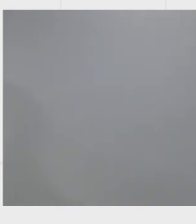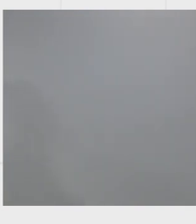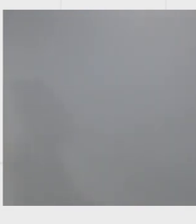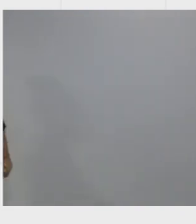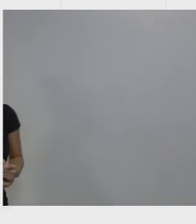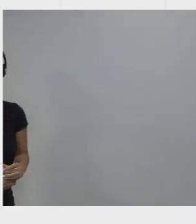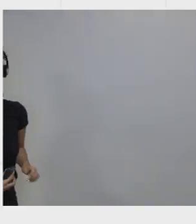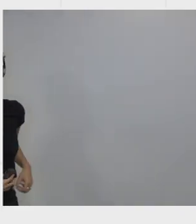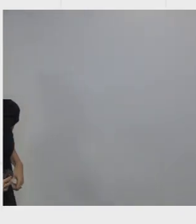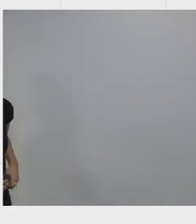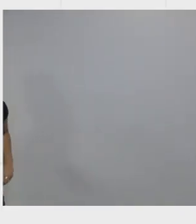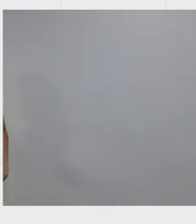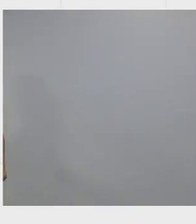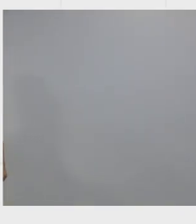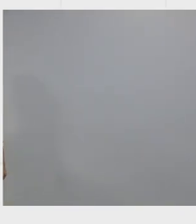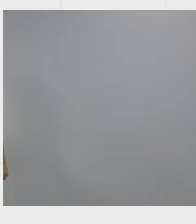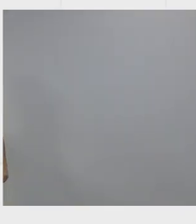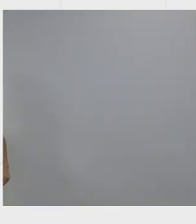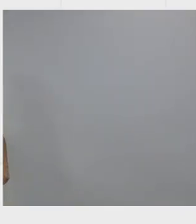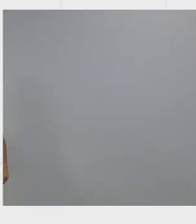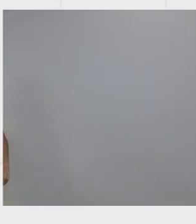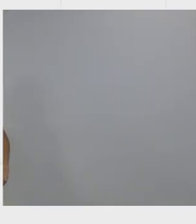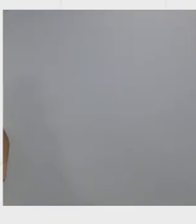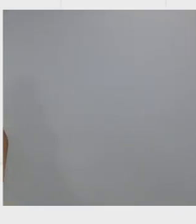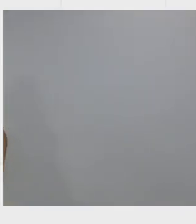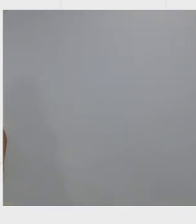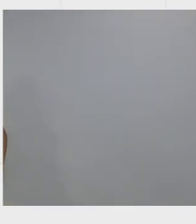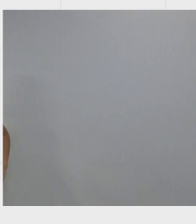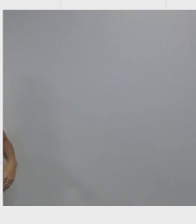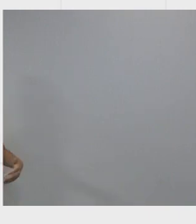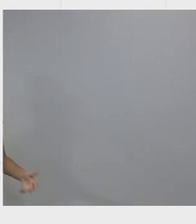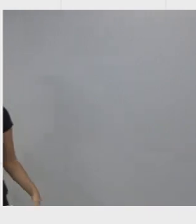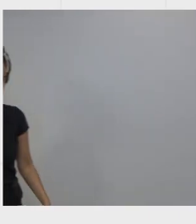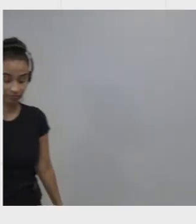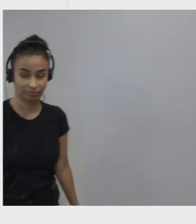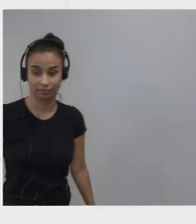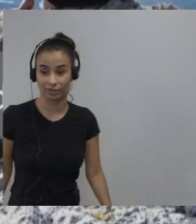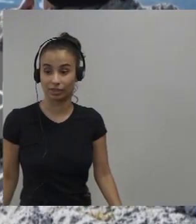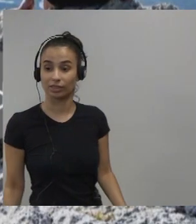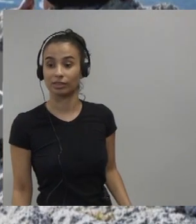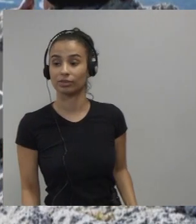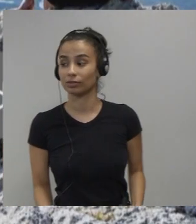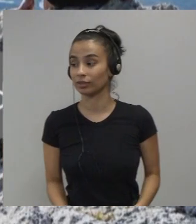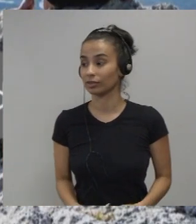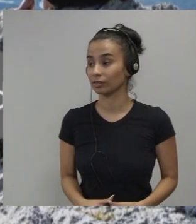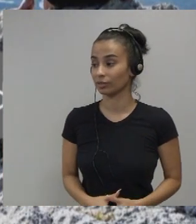um so you've got a really proactive bunch amongst you um